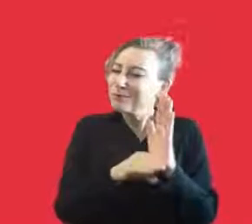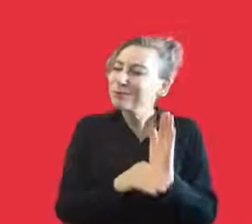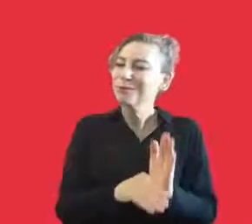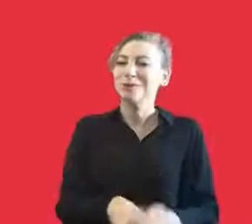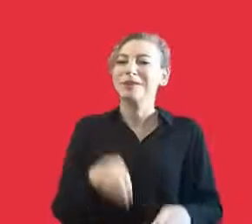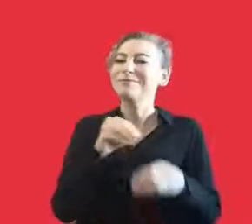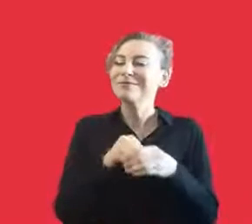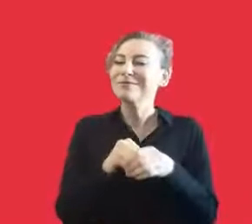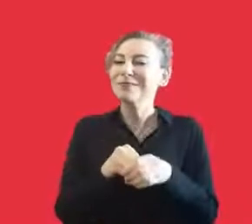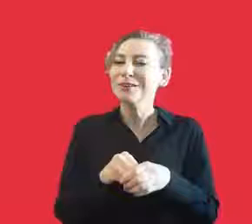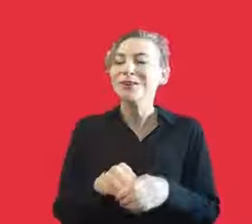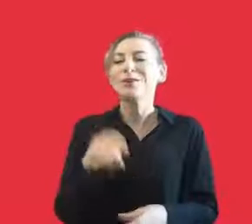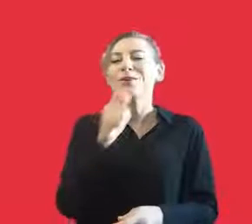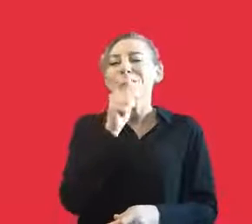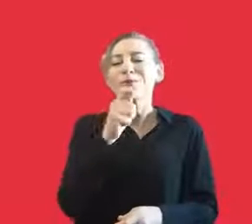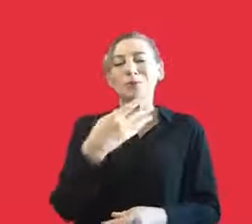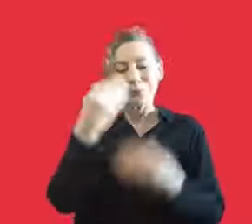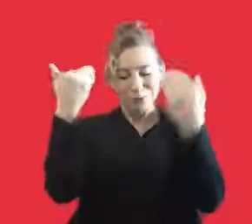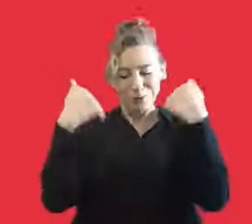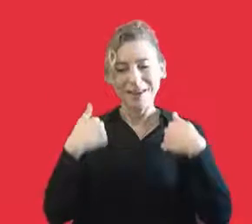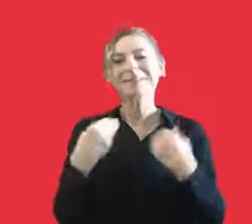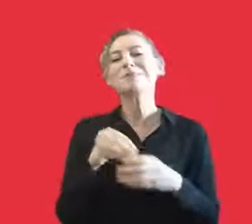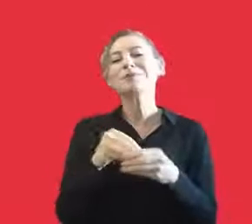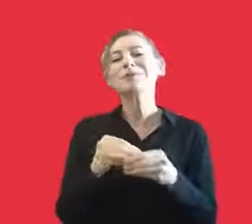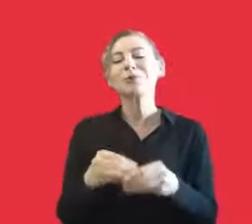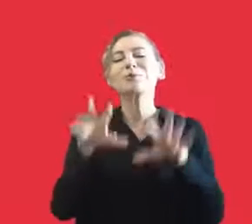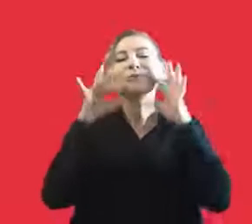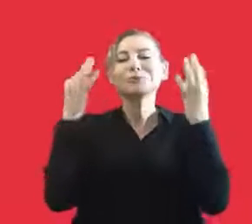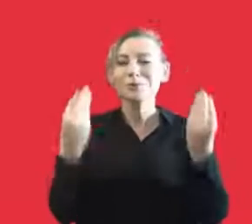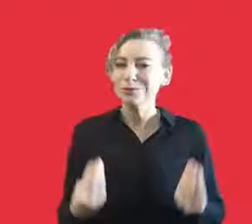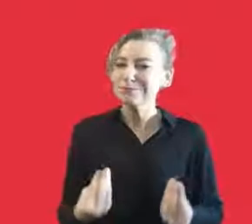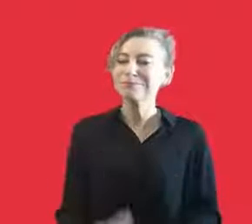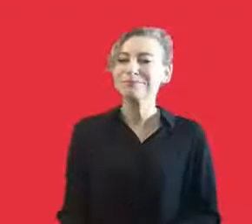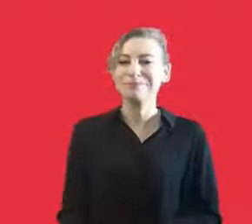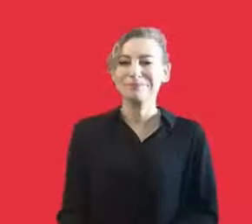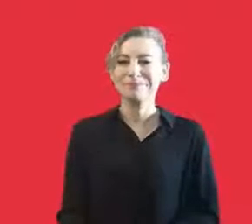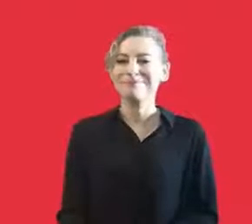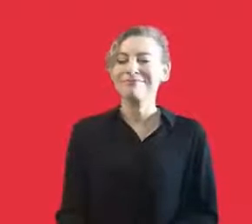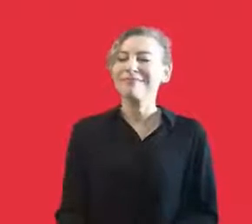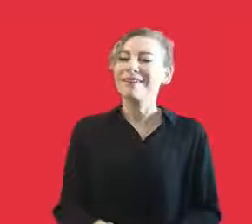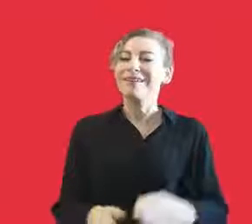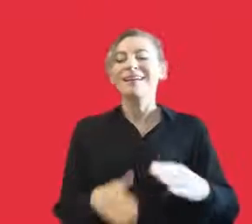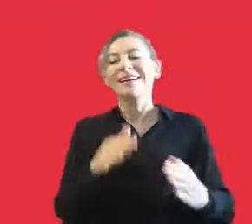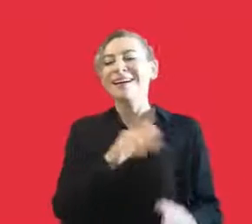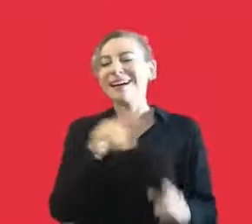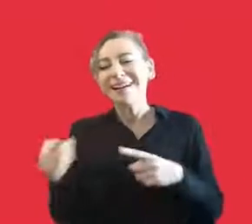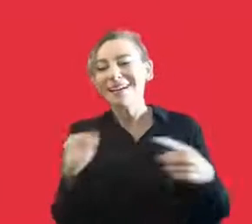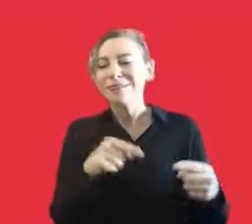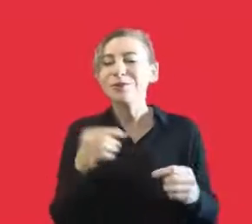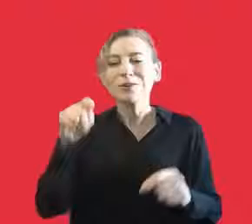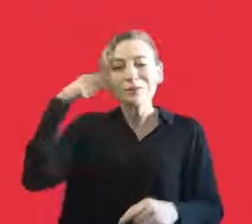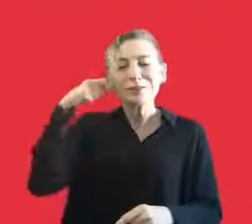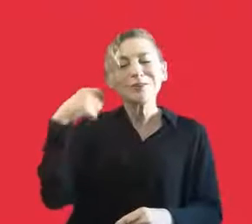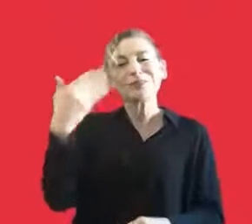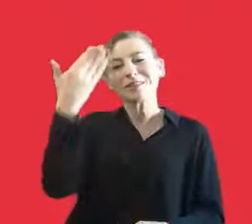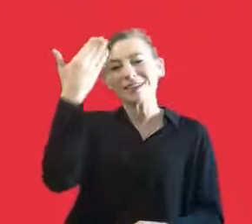And I am so glad to be the moderator of this beautiful panel. Masis, actually we have watched your